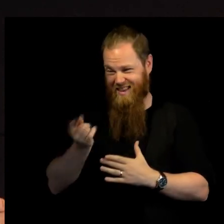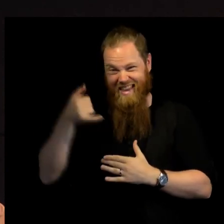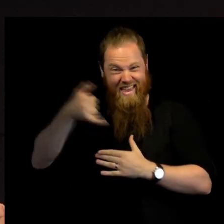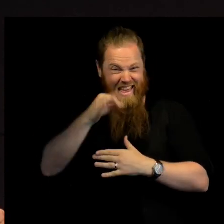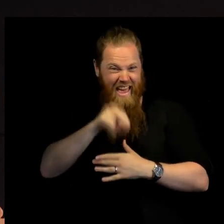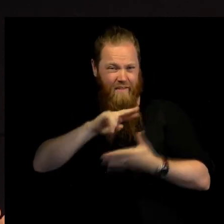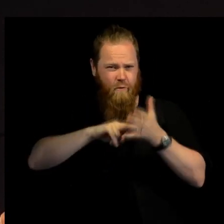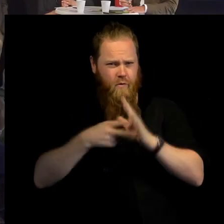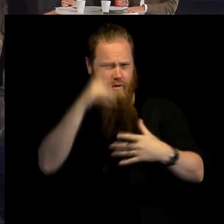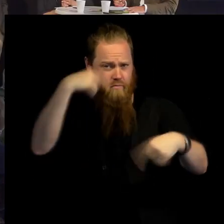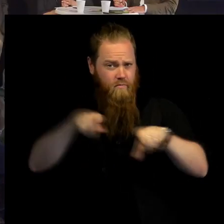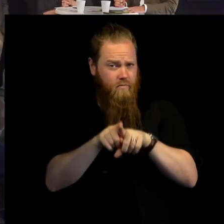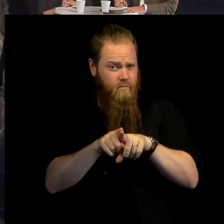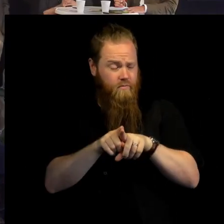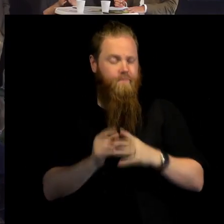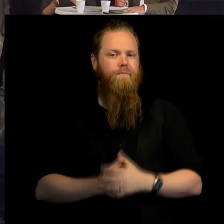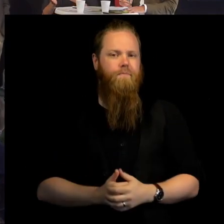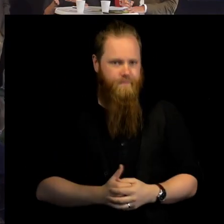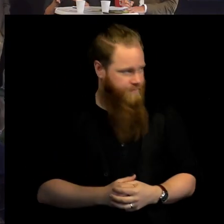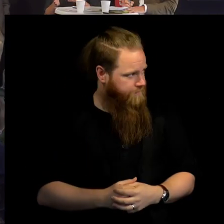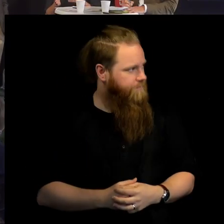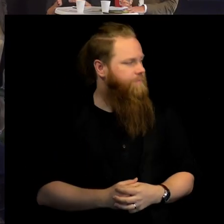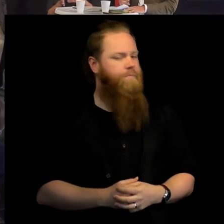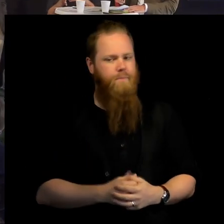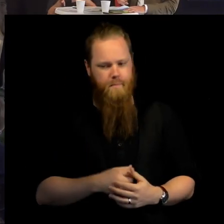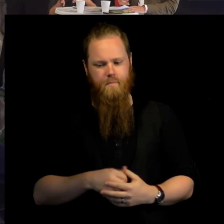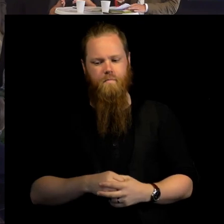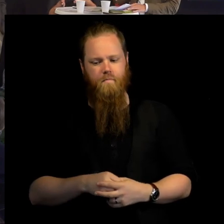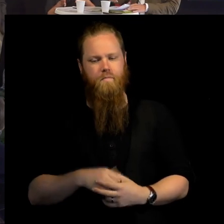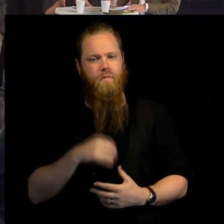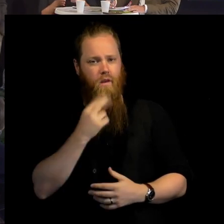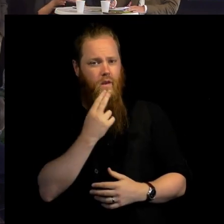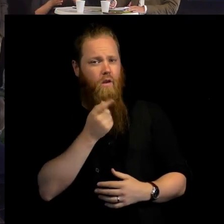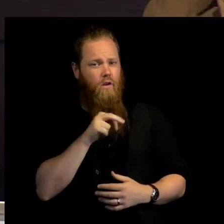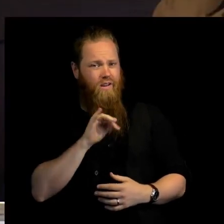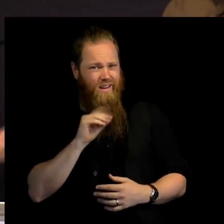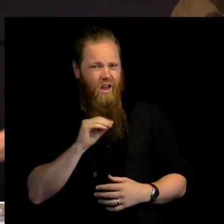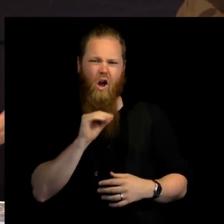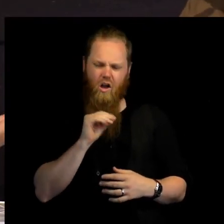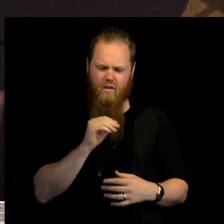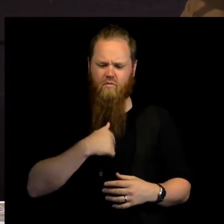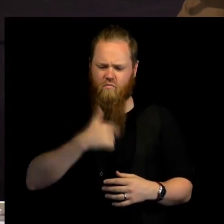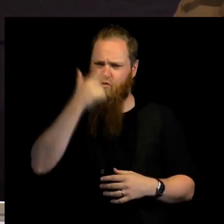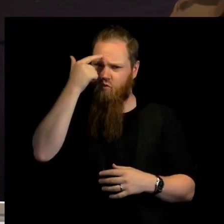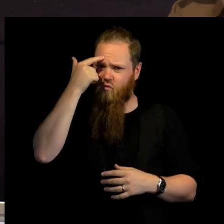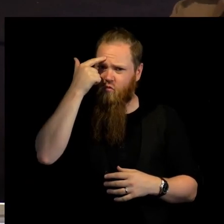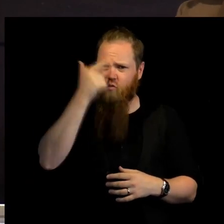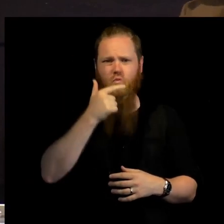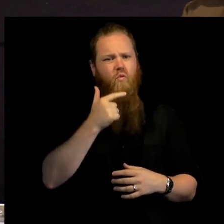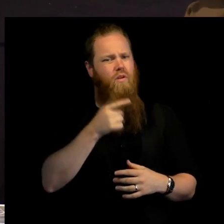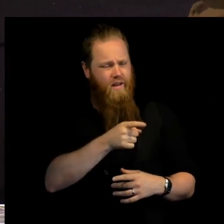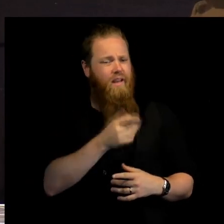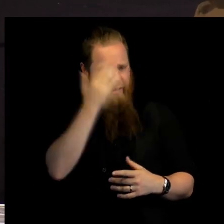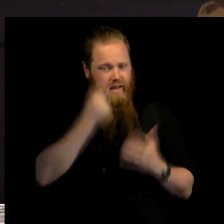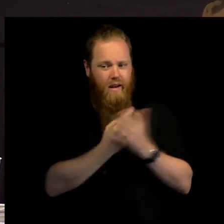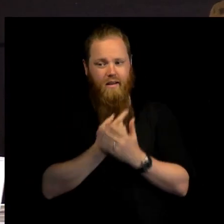system? So I think that this could certainly be the case in certain circumstances. And we were saying also with a very interesting report